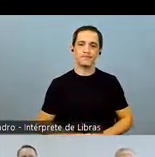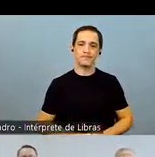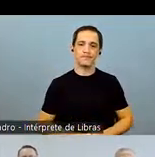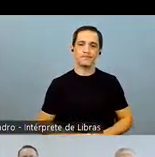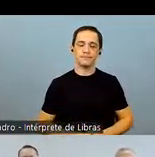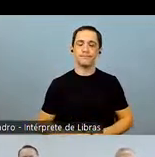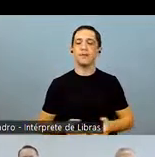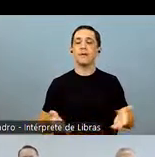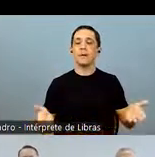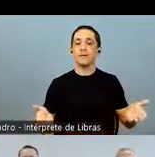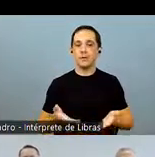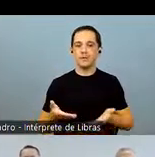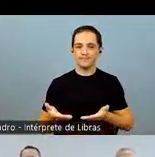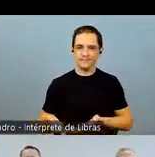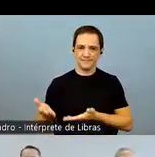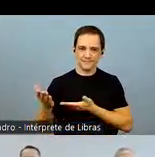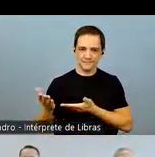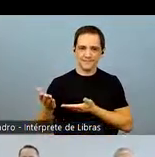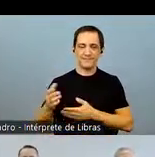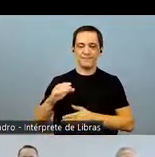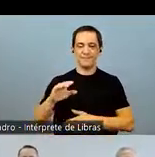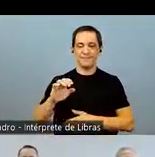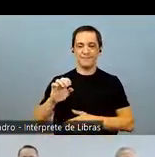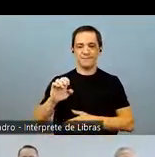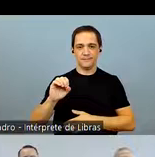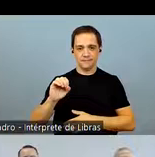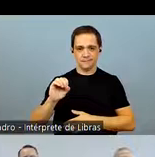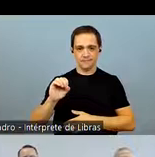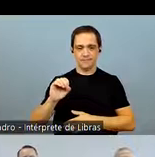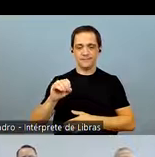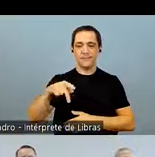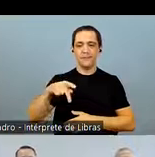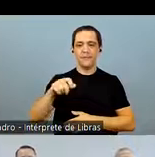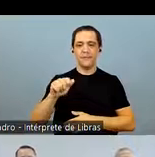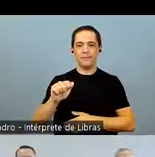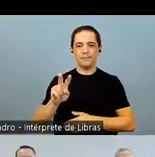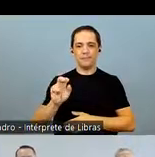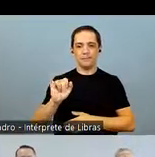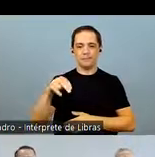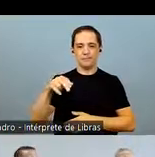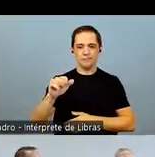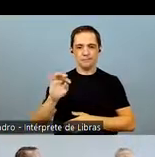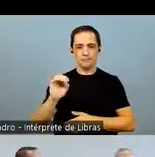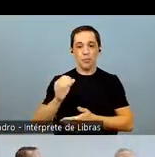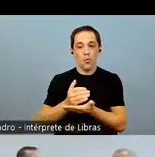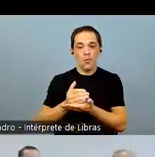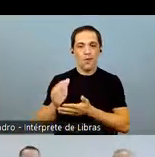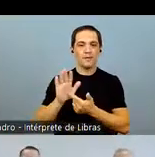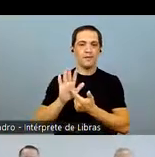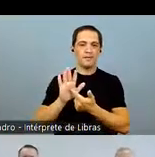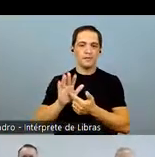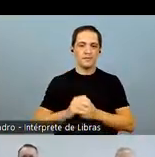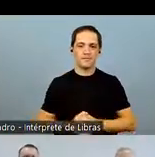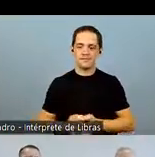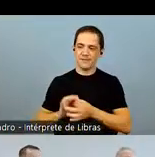from such considerations about the future. With this, I would like to hand it over to our CEO, Mr. Aurelio Pavinato,